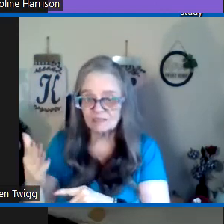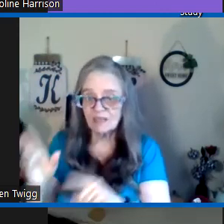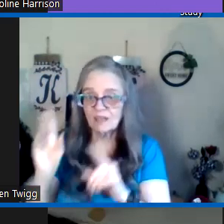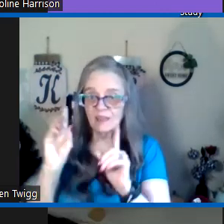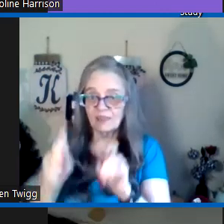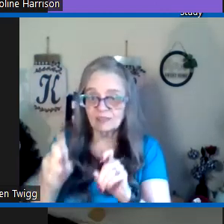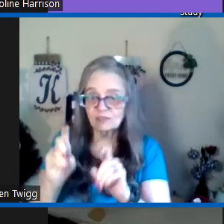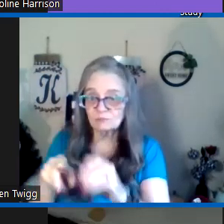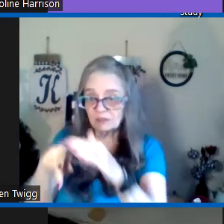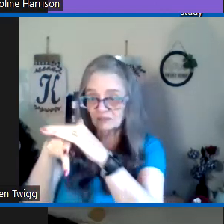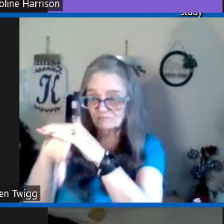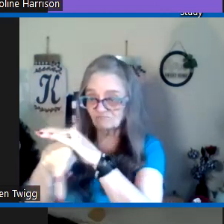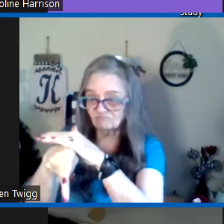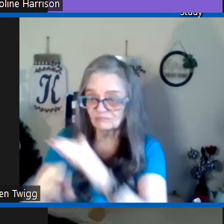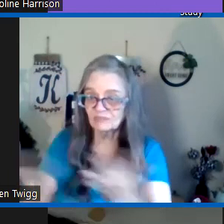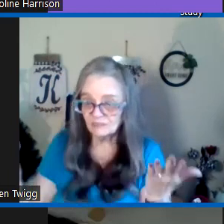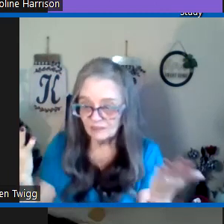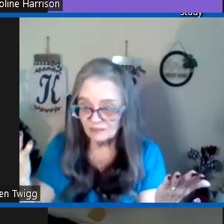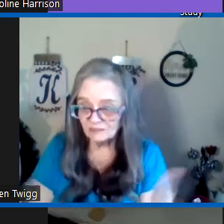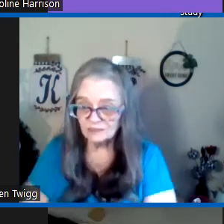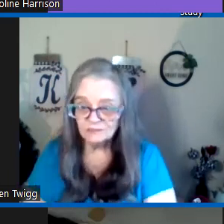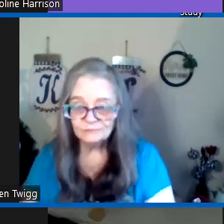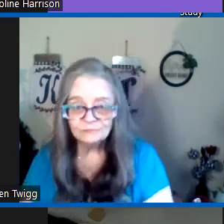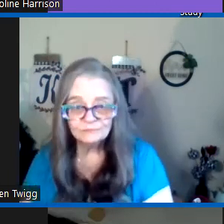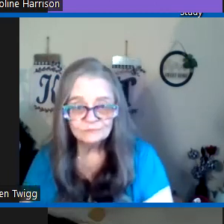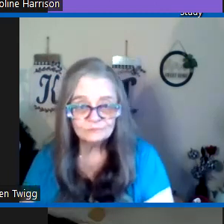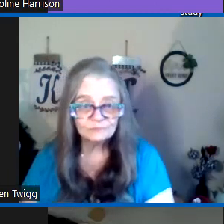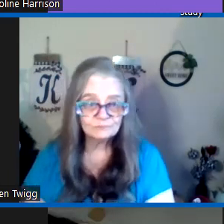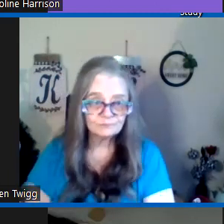things they should be killed